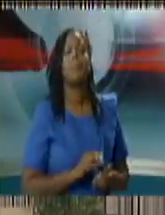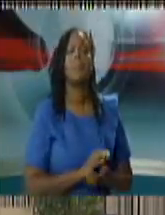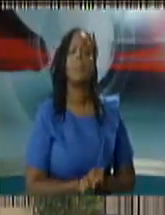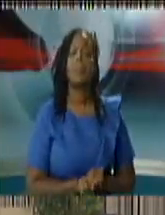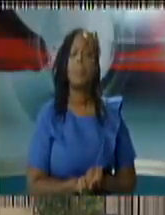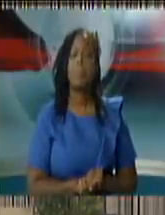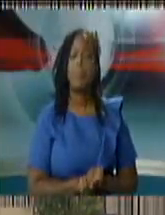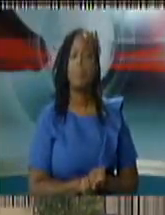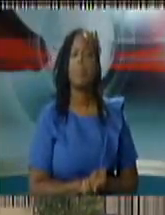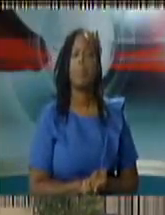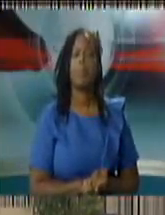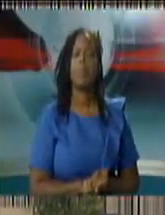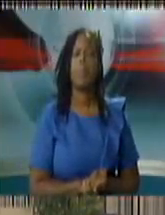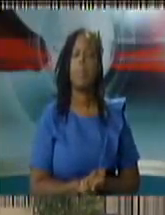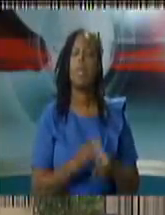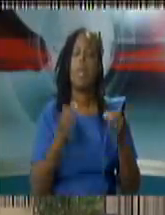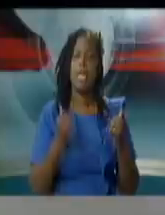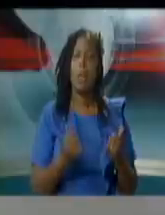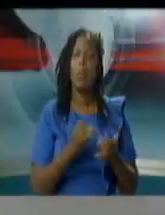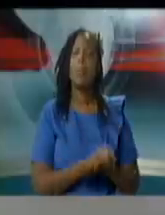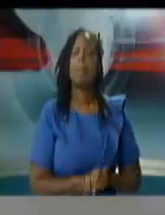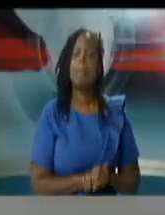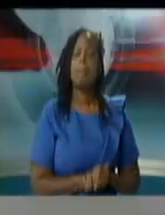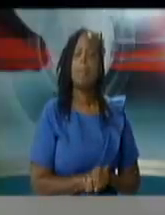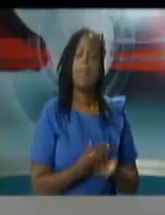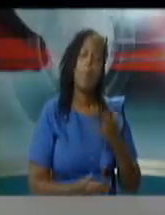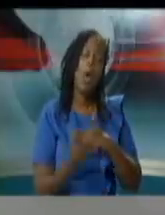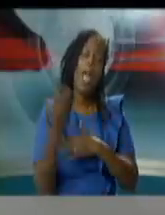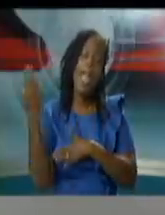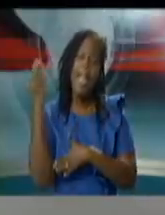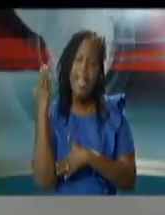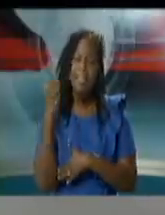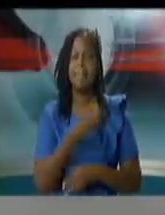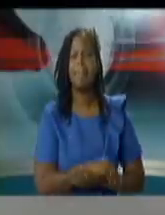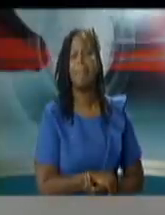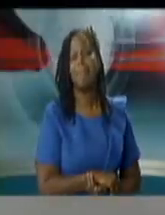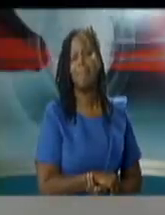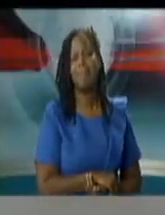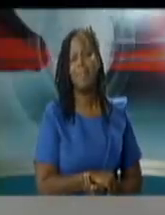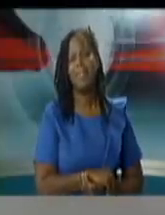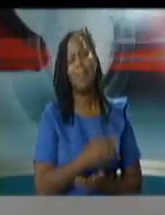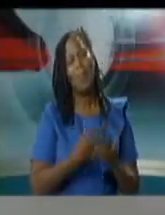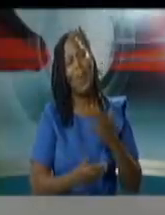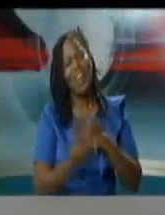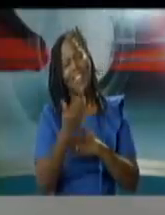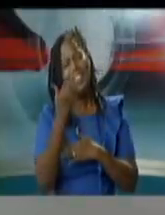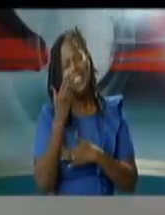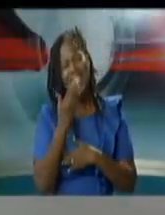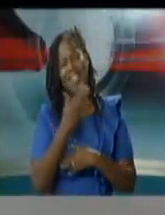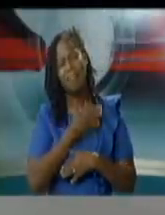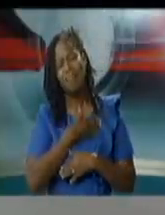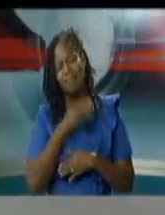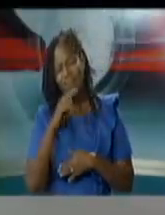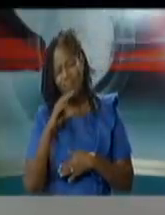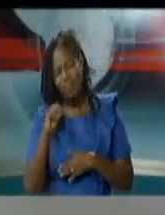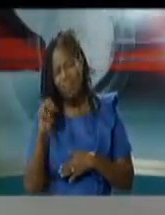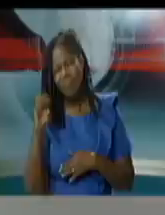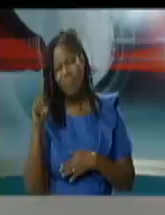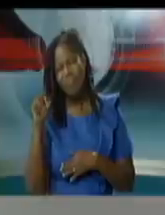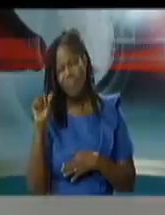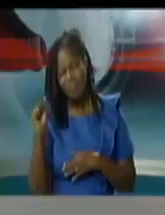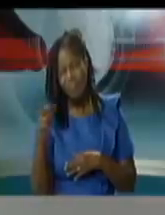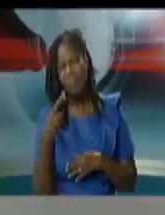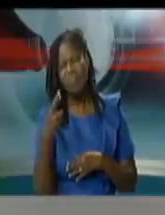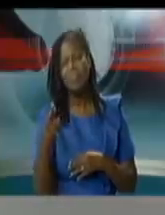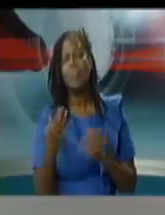hi good morning good morning hi good morning i'm glad you can hear me and good morning to my colleagues i have two questions i'm going to ask one